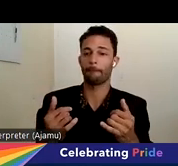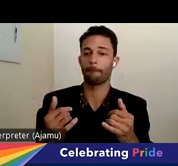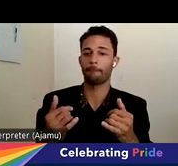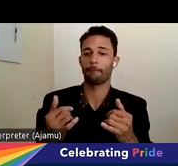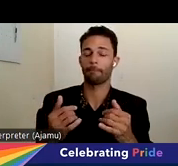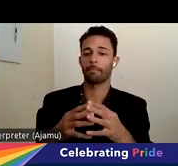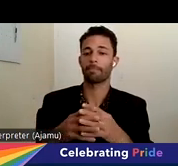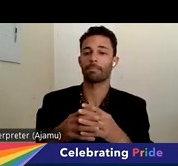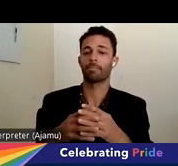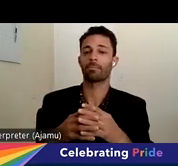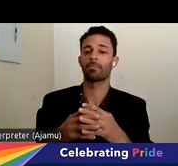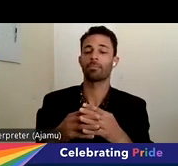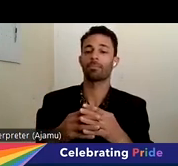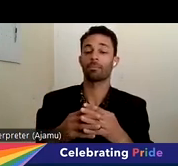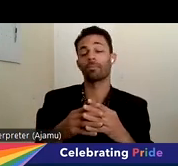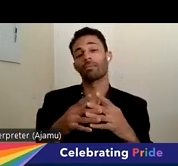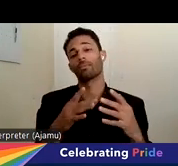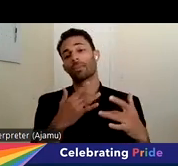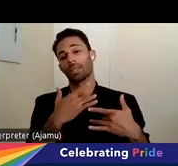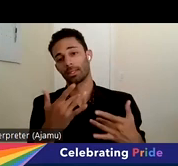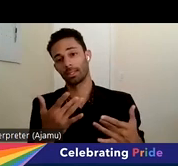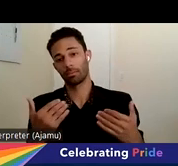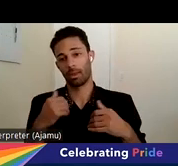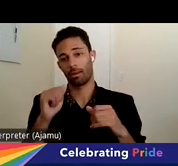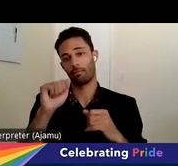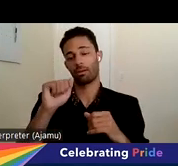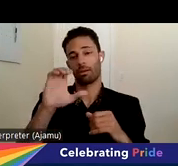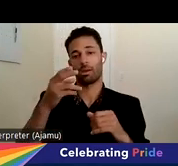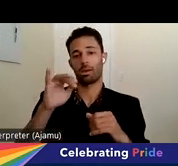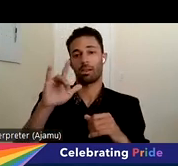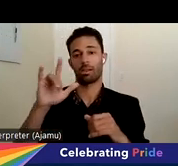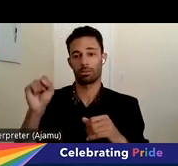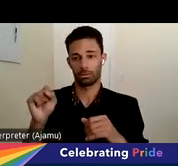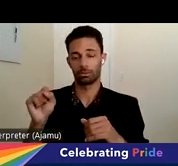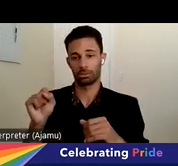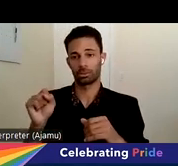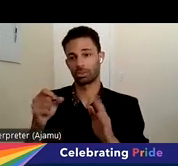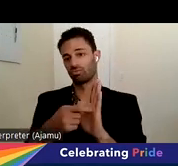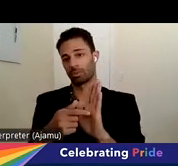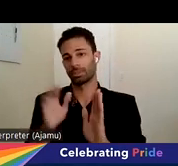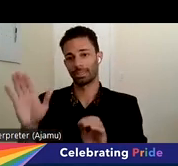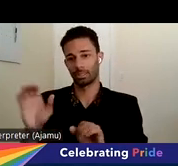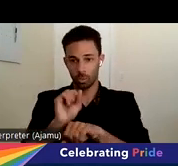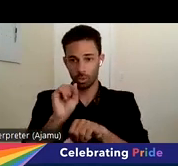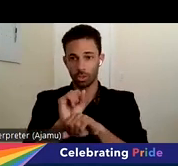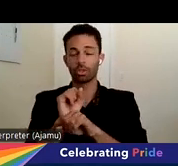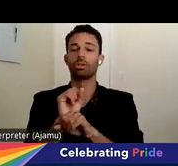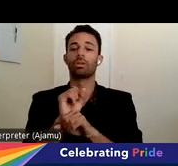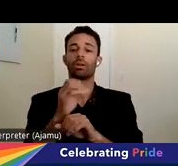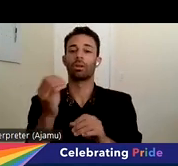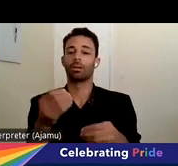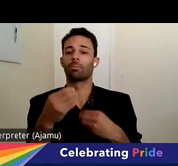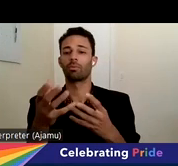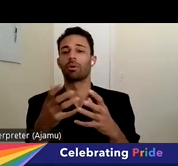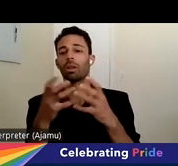normally we would have Achilles represent his work and, of course, provide much of the